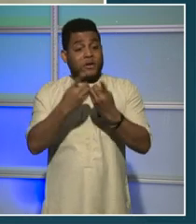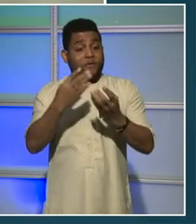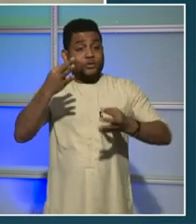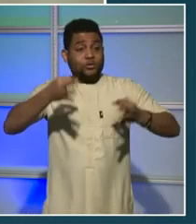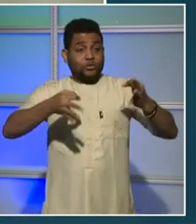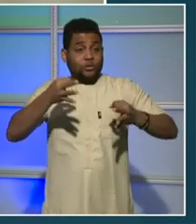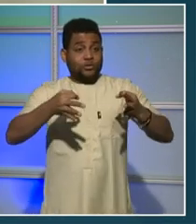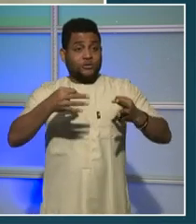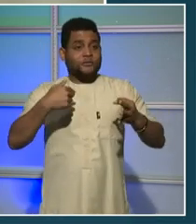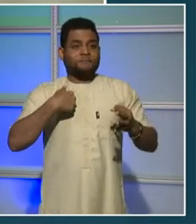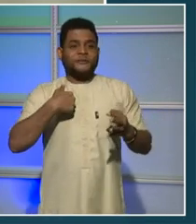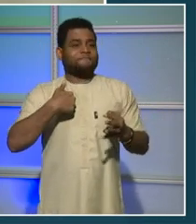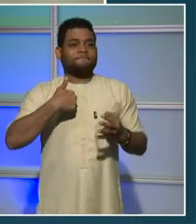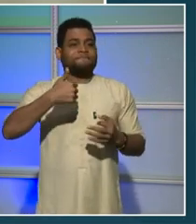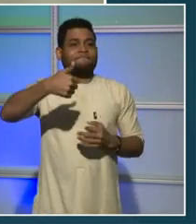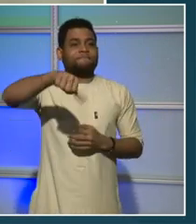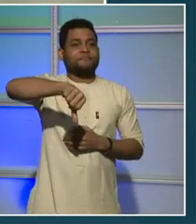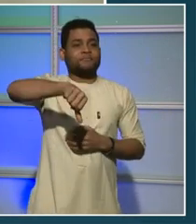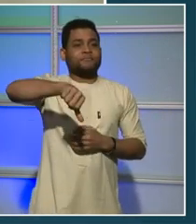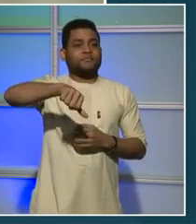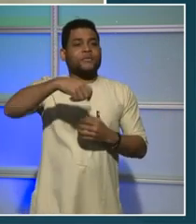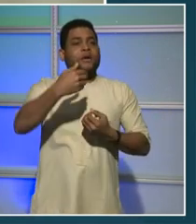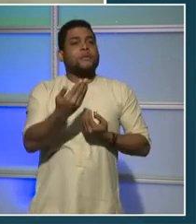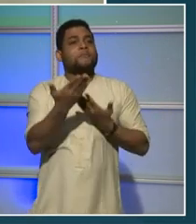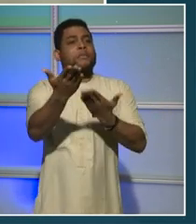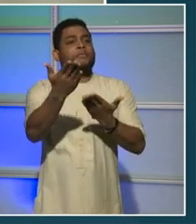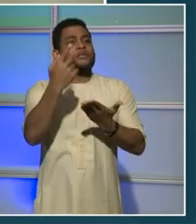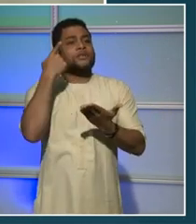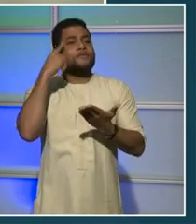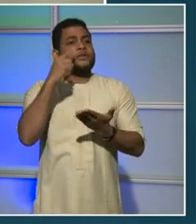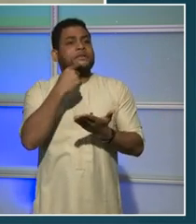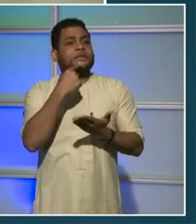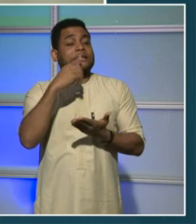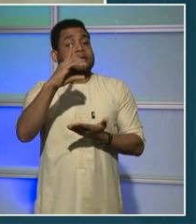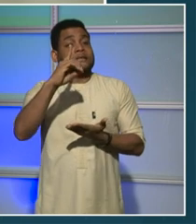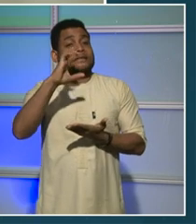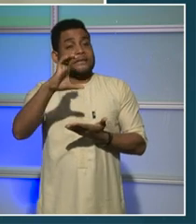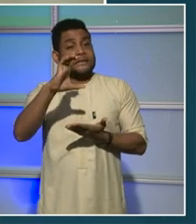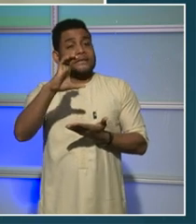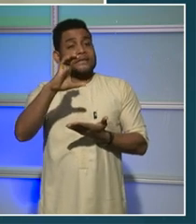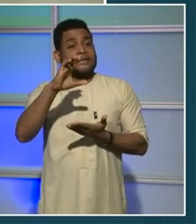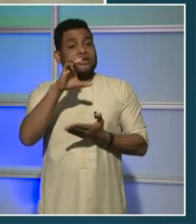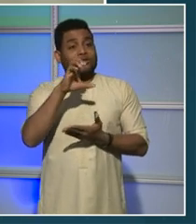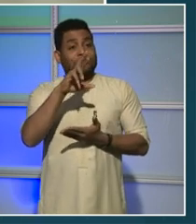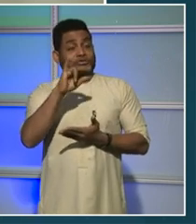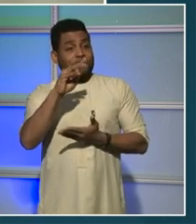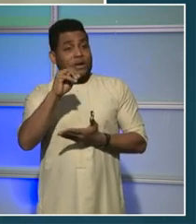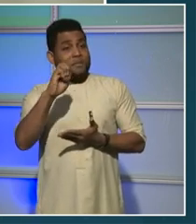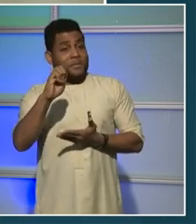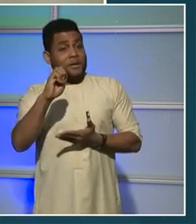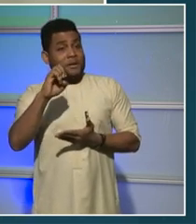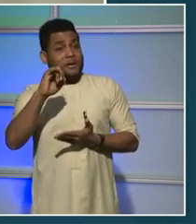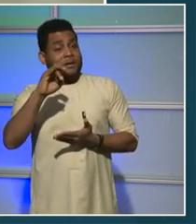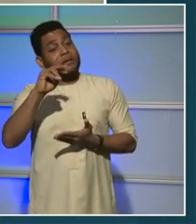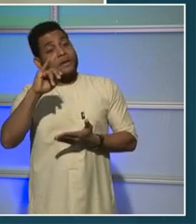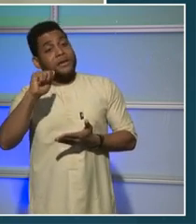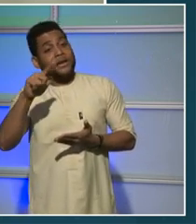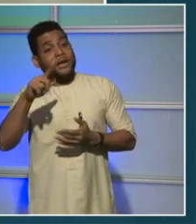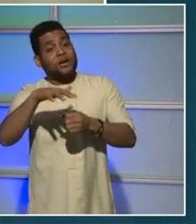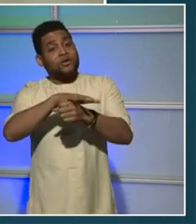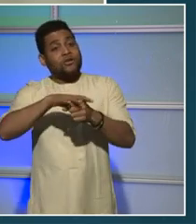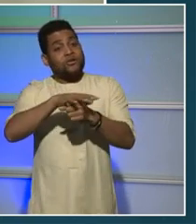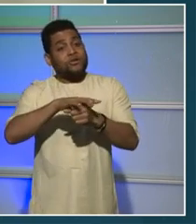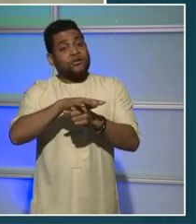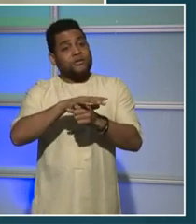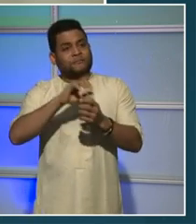to overhaul the D.C. criminal code. That overhaul includes doing things like getting rid of accomplice